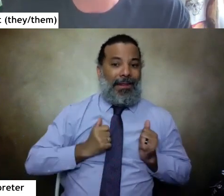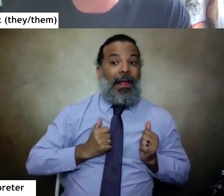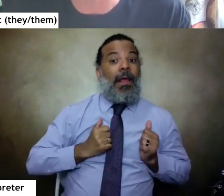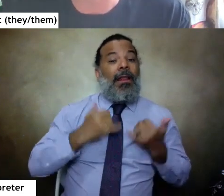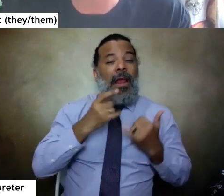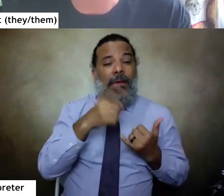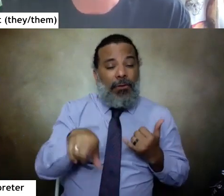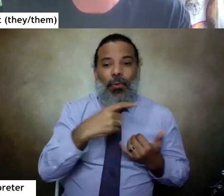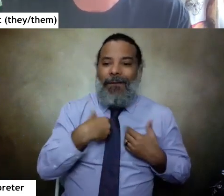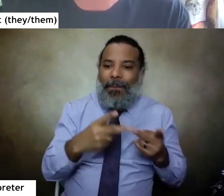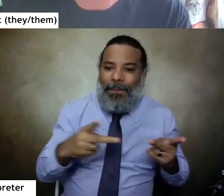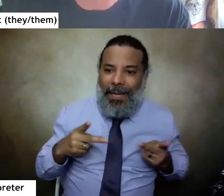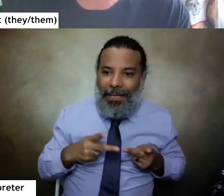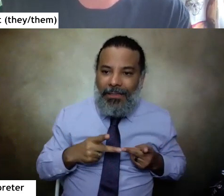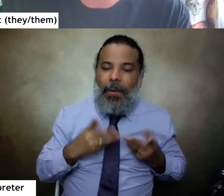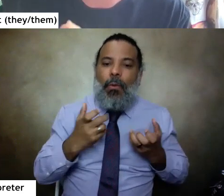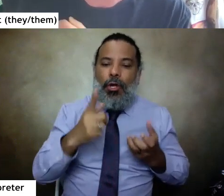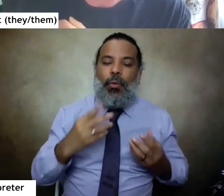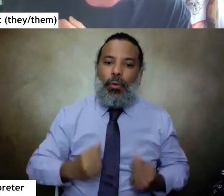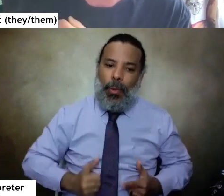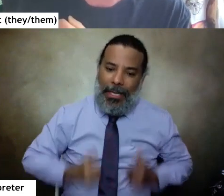a place in the world and we want you to live.